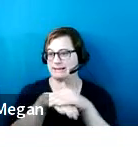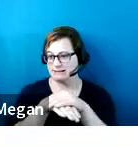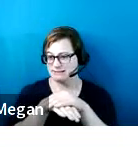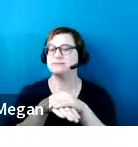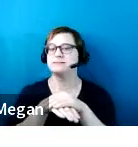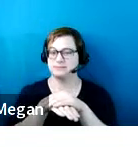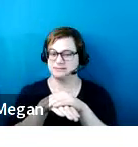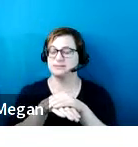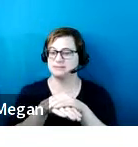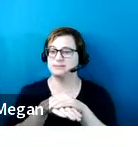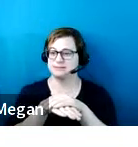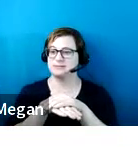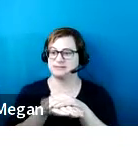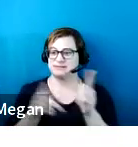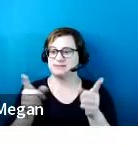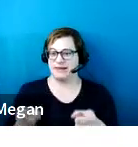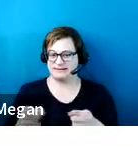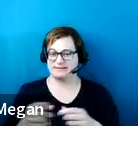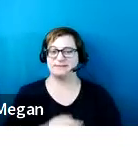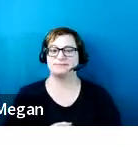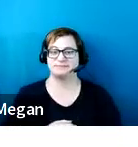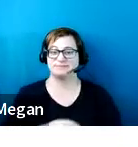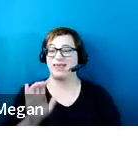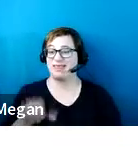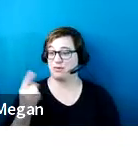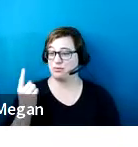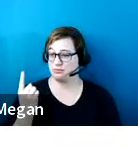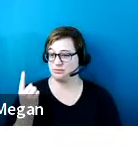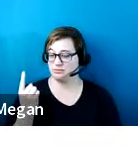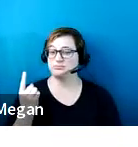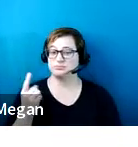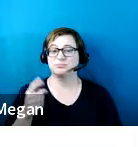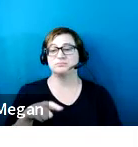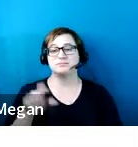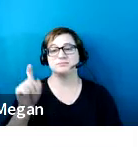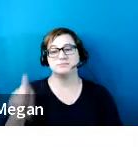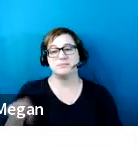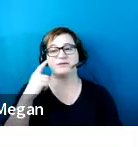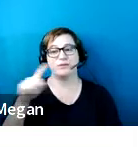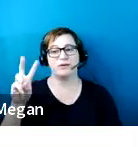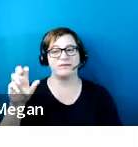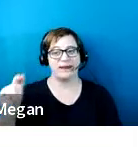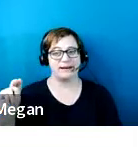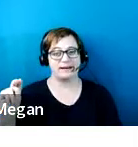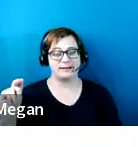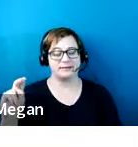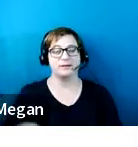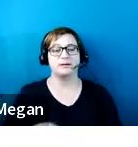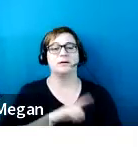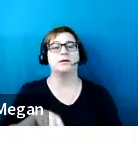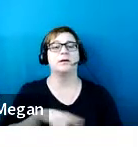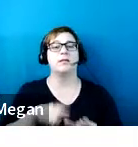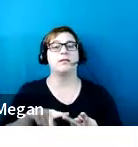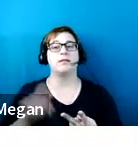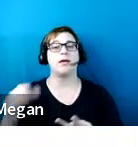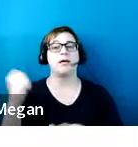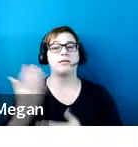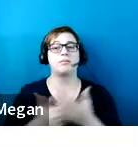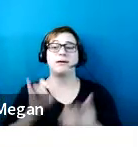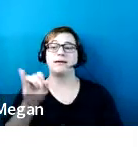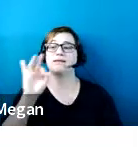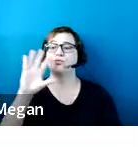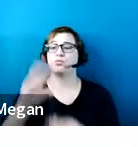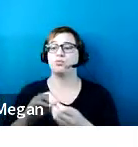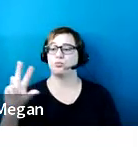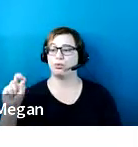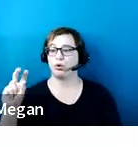space. And remember that one accessible space would need to be a van space. The other piece here is if you have 30 spots,